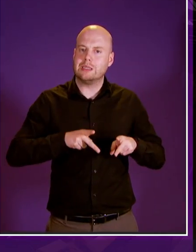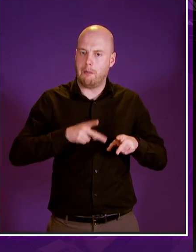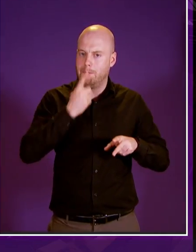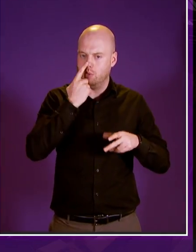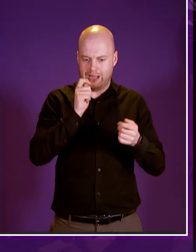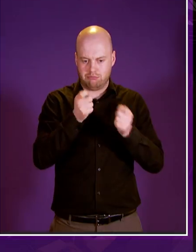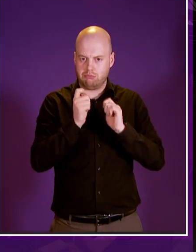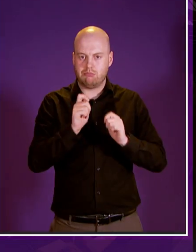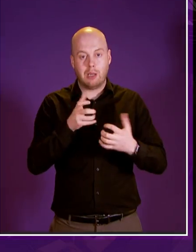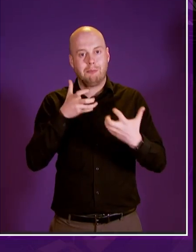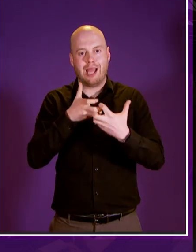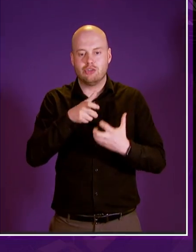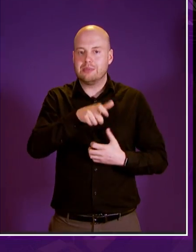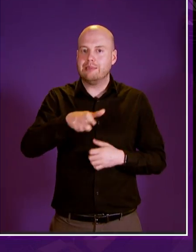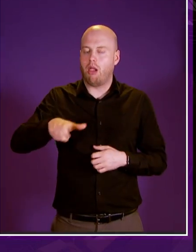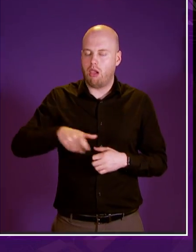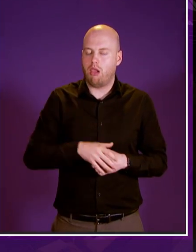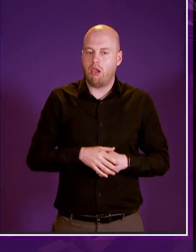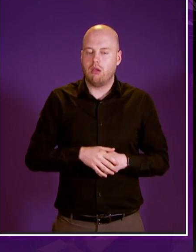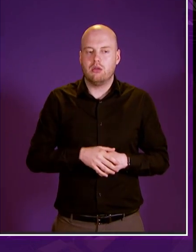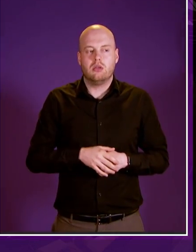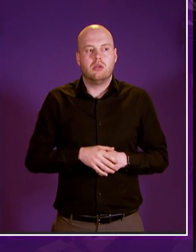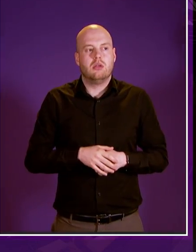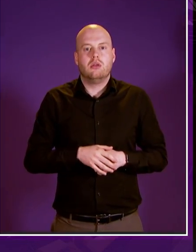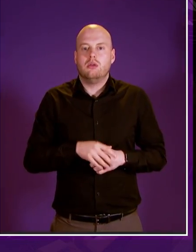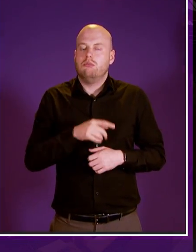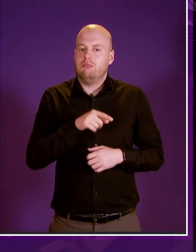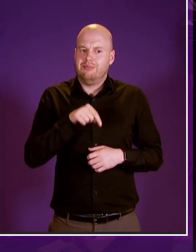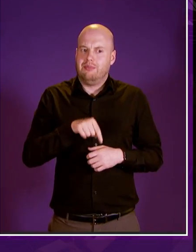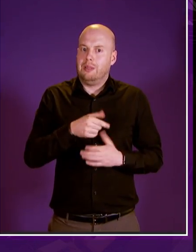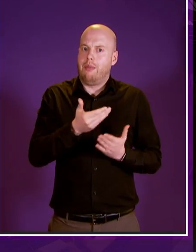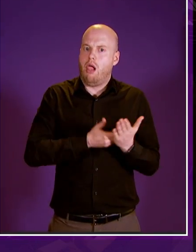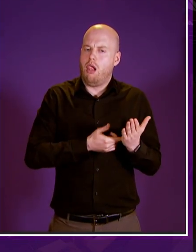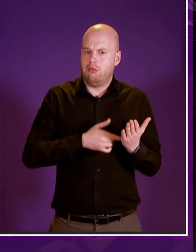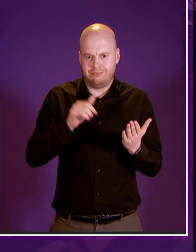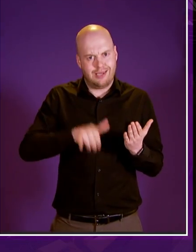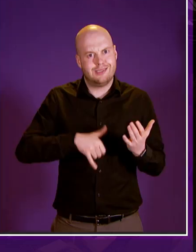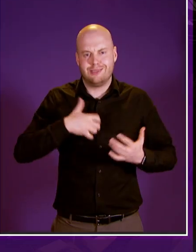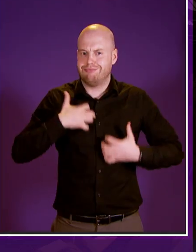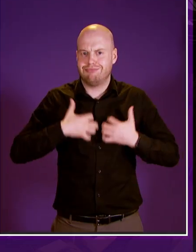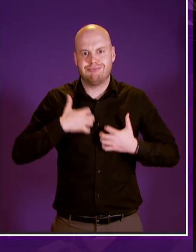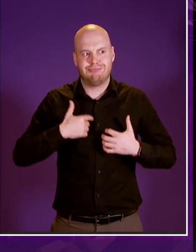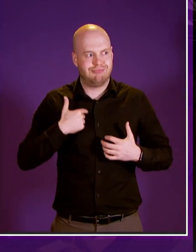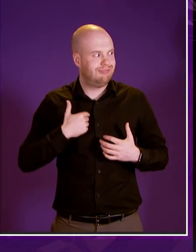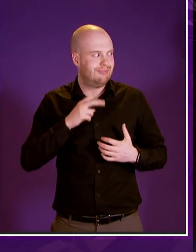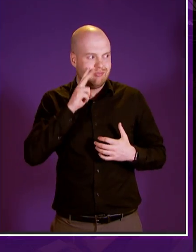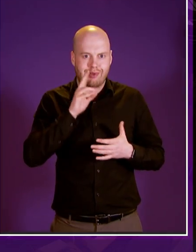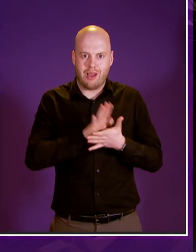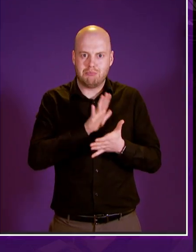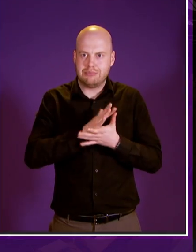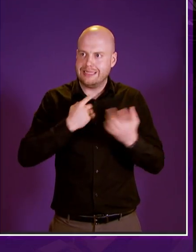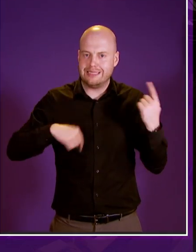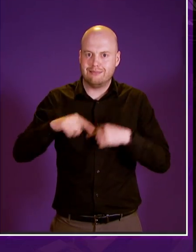and as adam tomkins has already intimated this bill is enthusiastically supported this evening on these benches